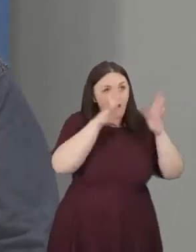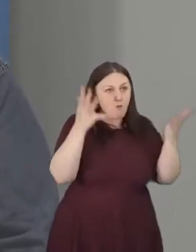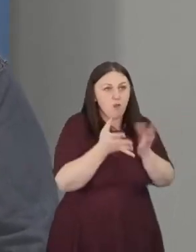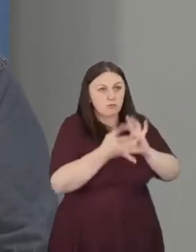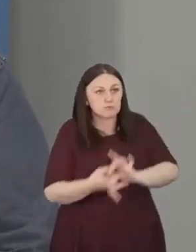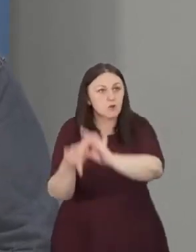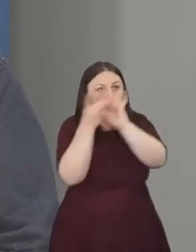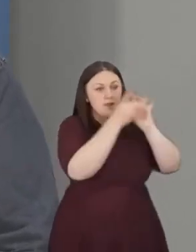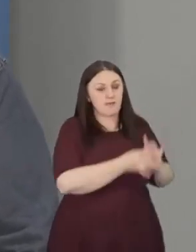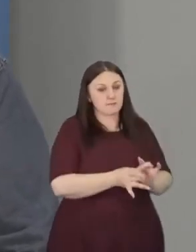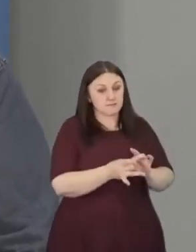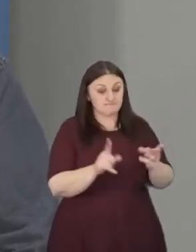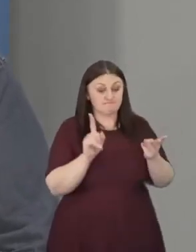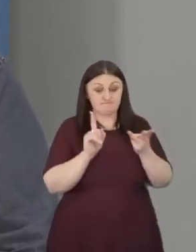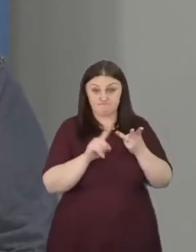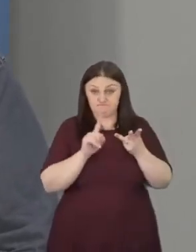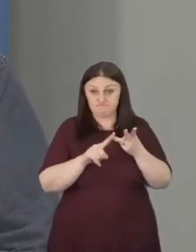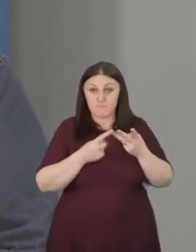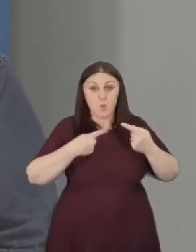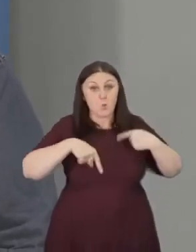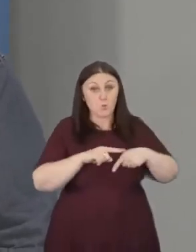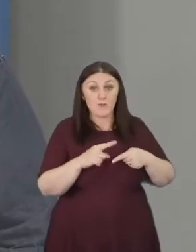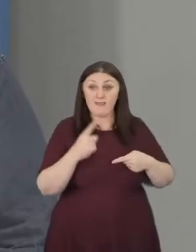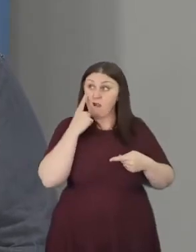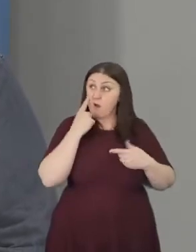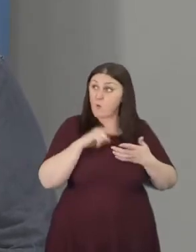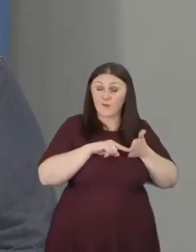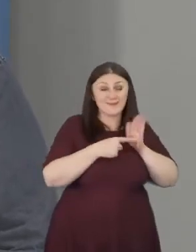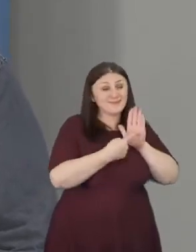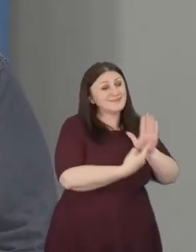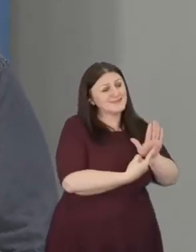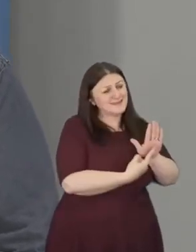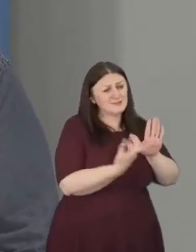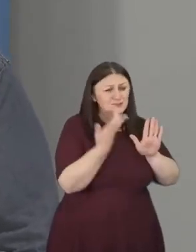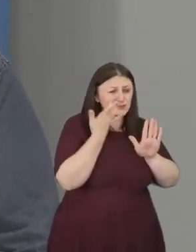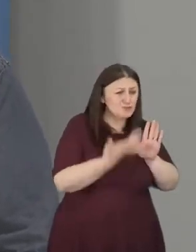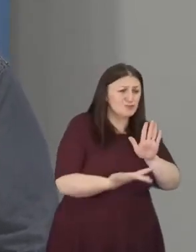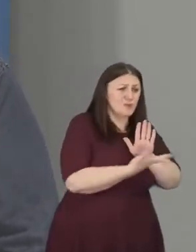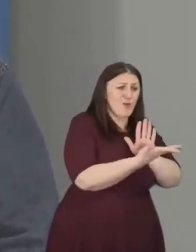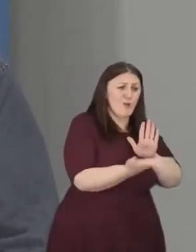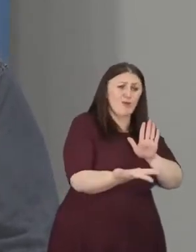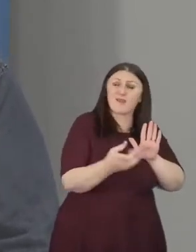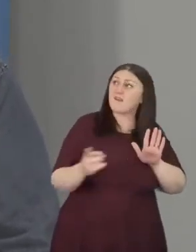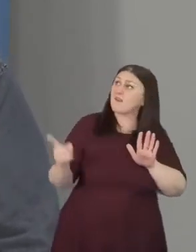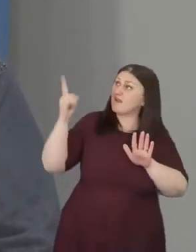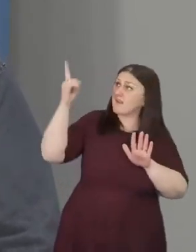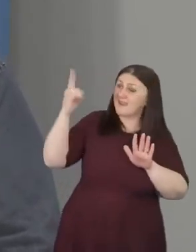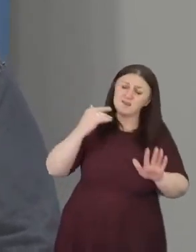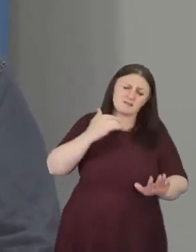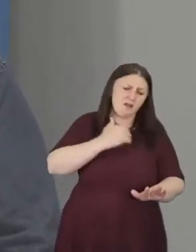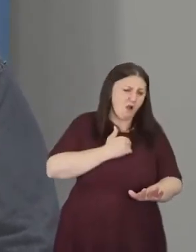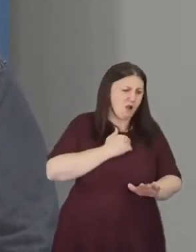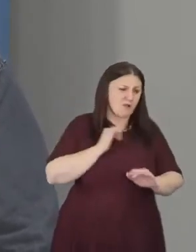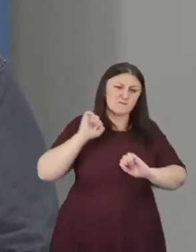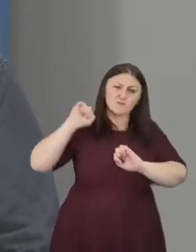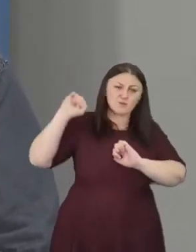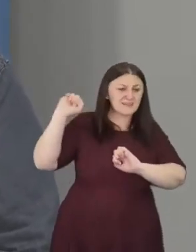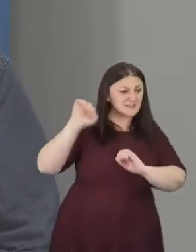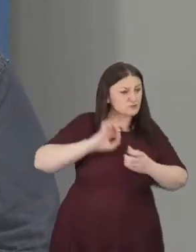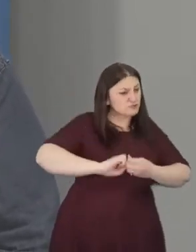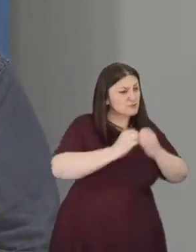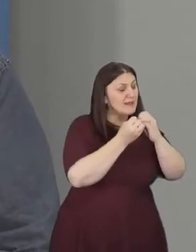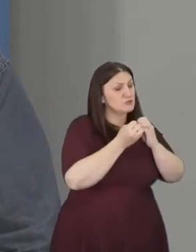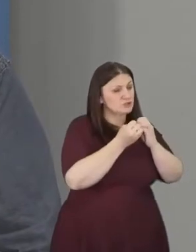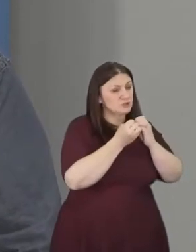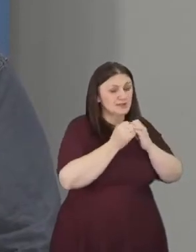We're witnesses, demonstrating God's heart for his creation, his passion